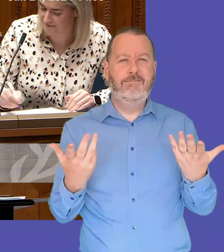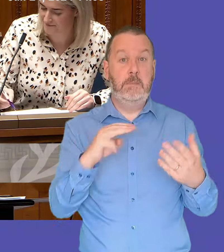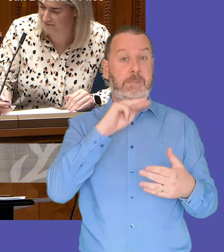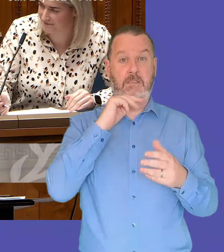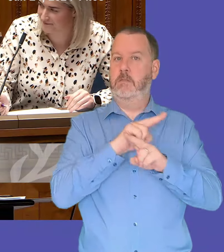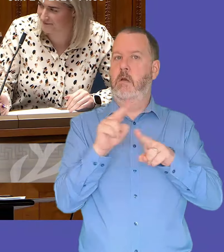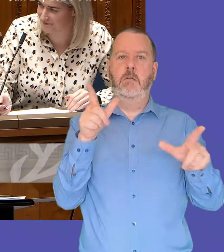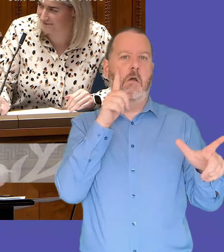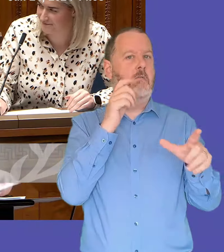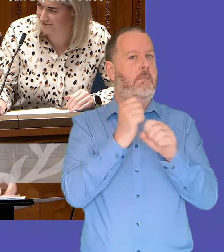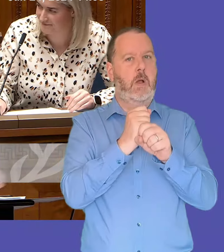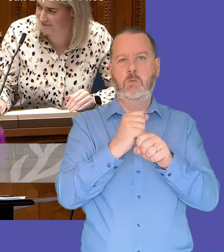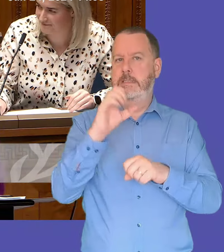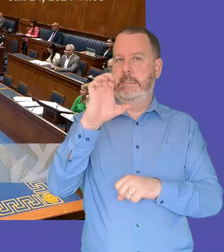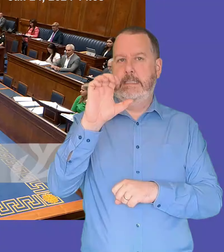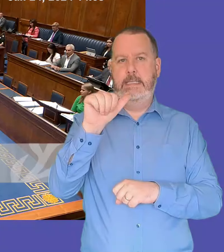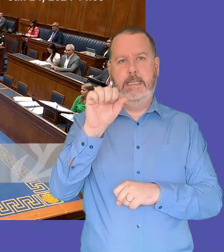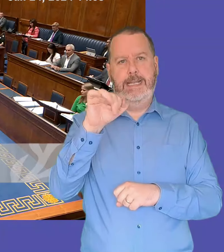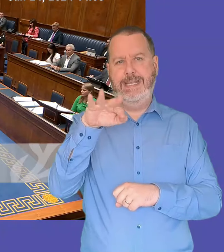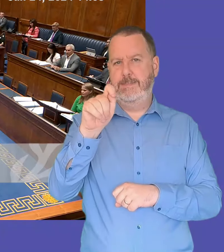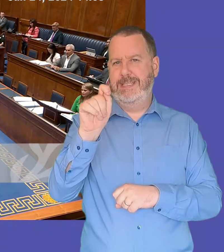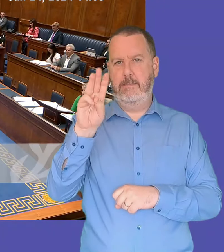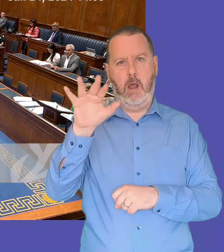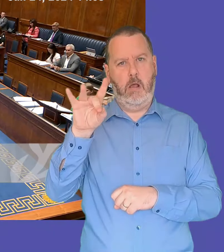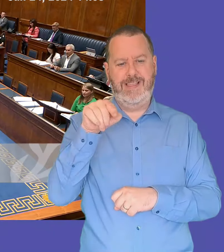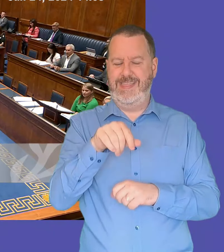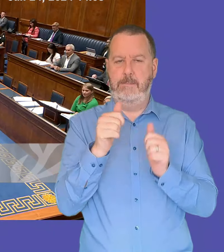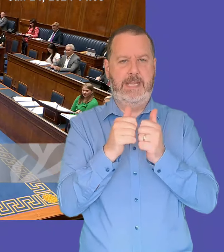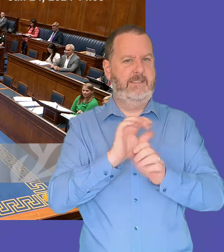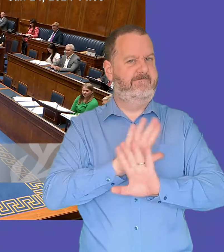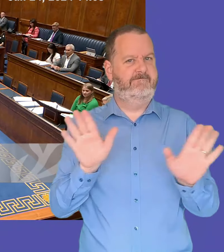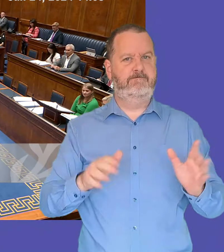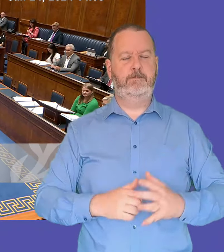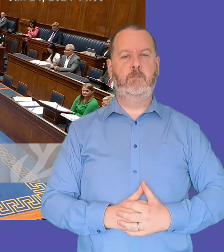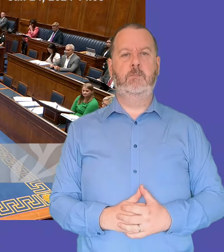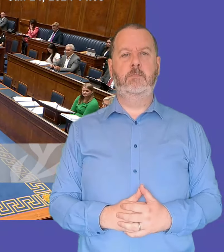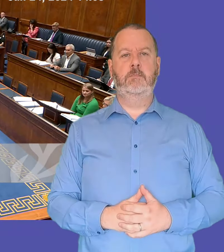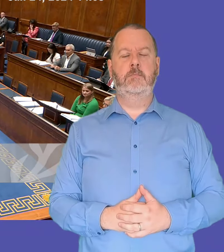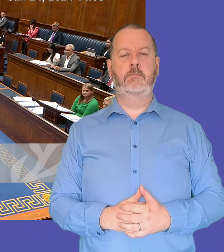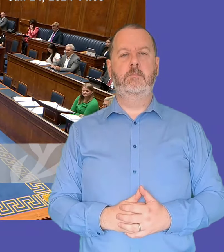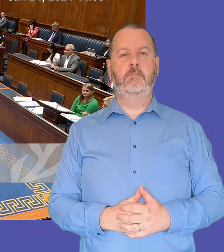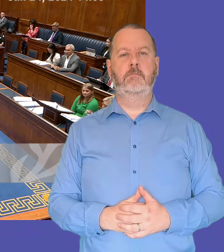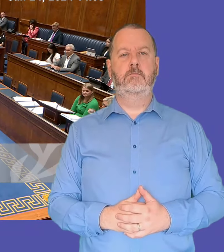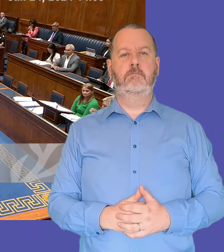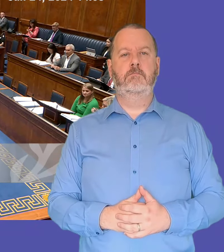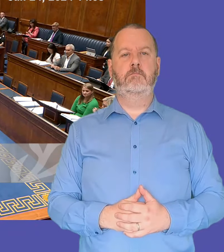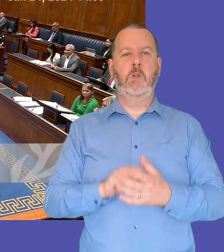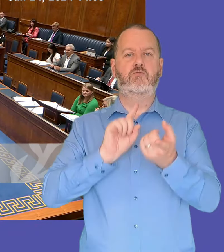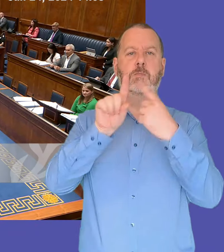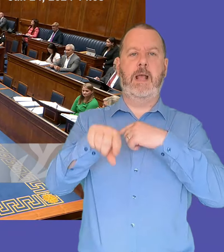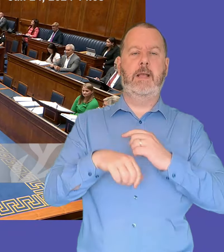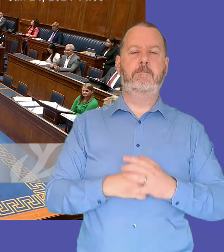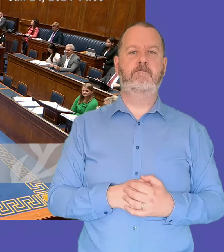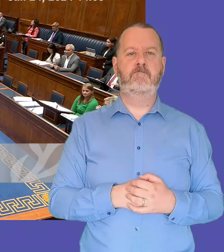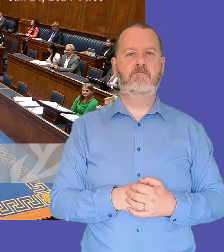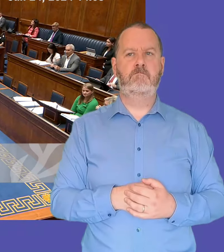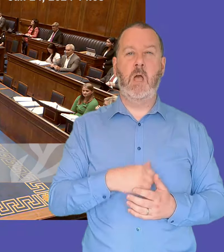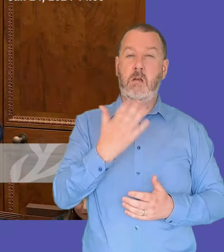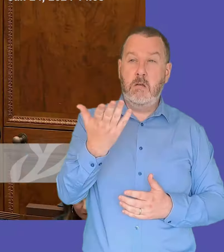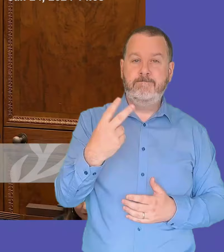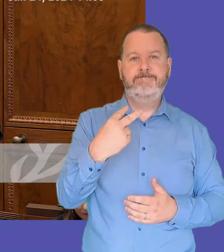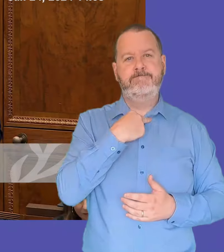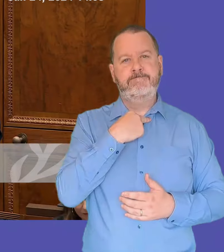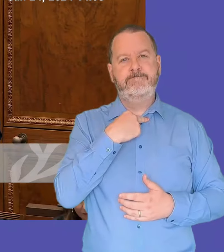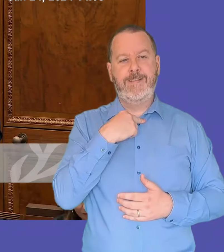the issue of funding for casement park mark durkin for supplementary it's disappointing that casement